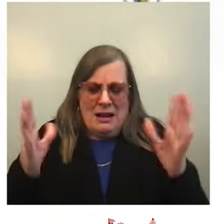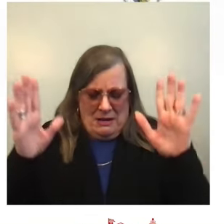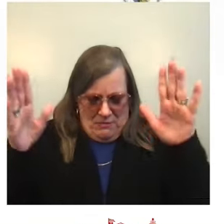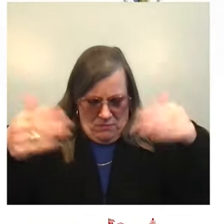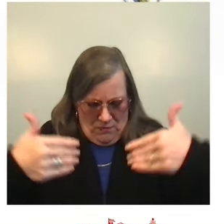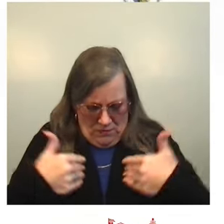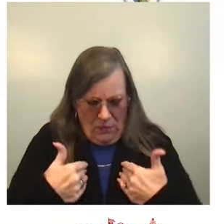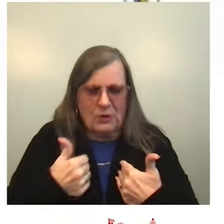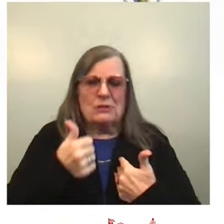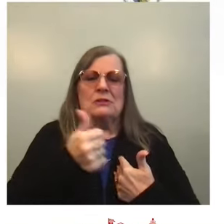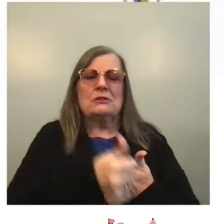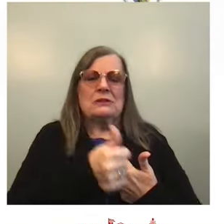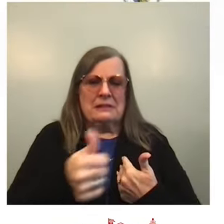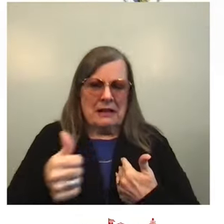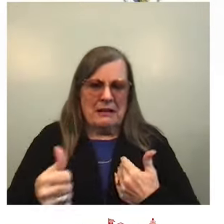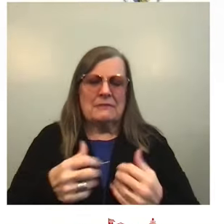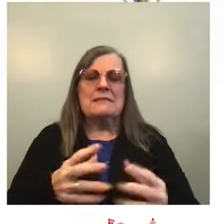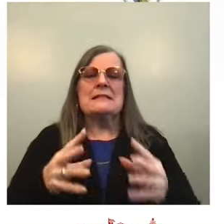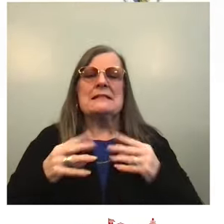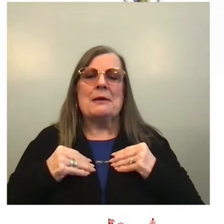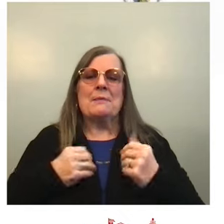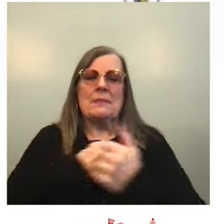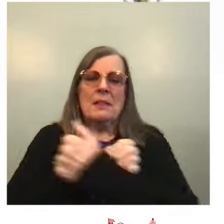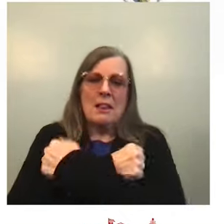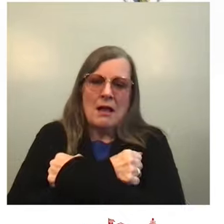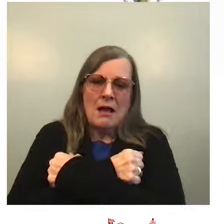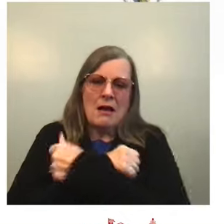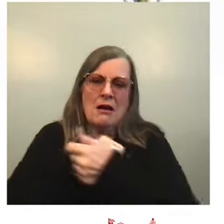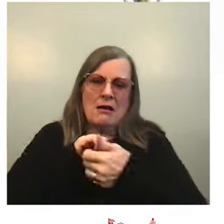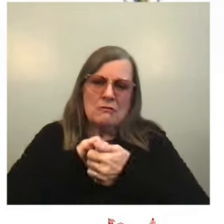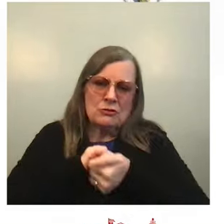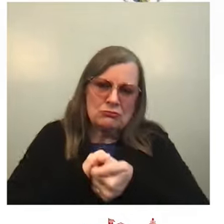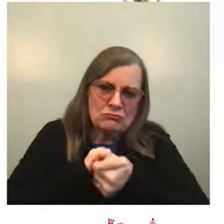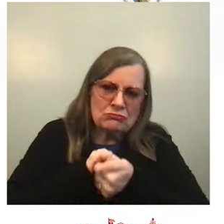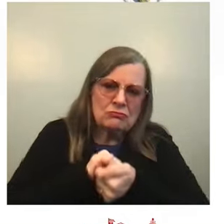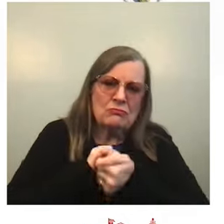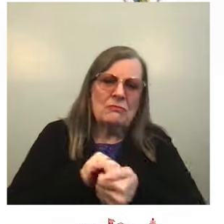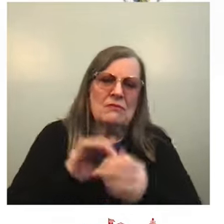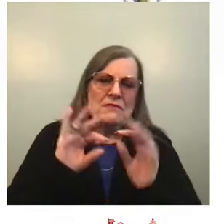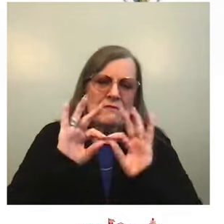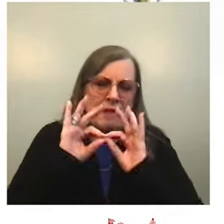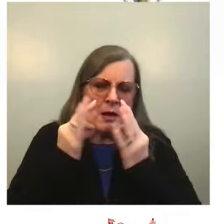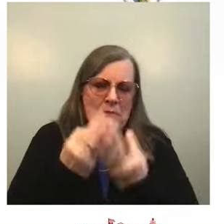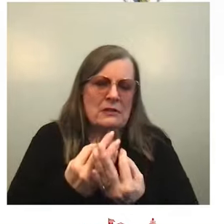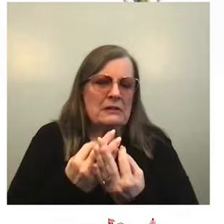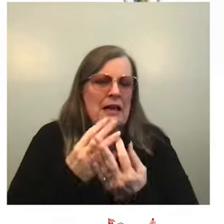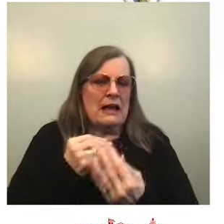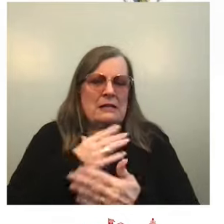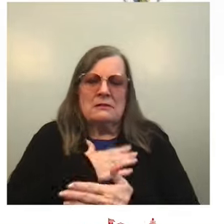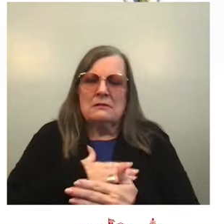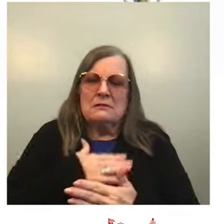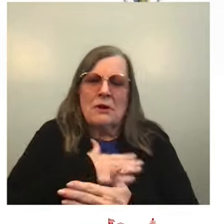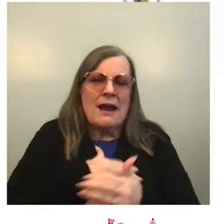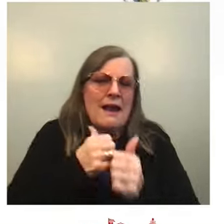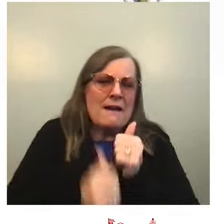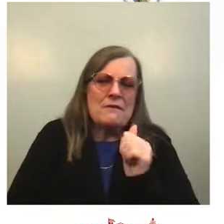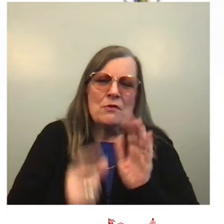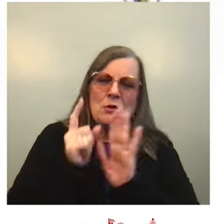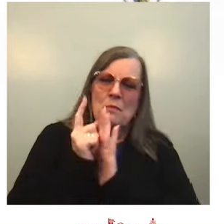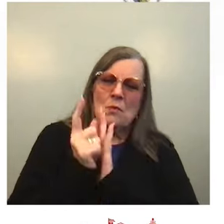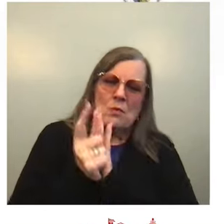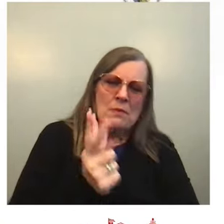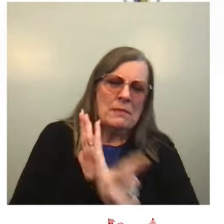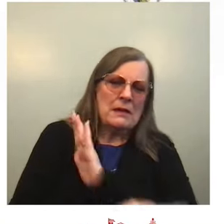wonder and to marvel at every moment. No matter how ordinary. How to find beauty